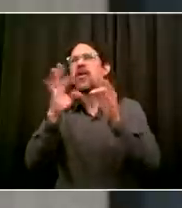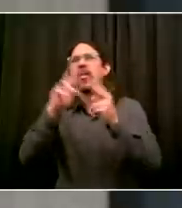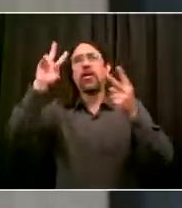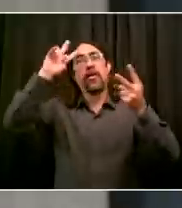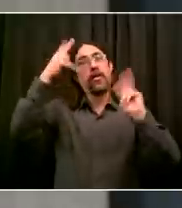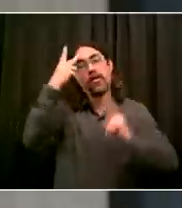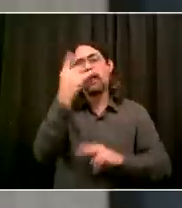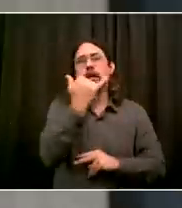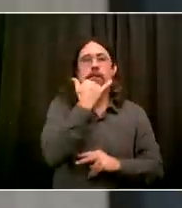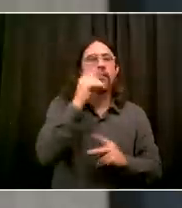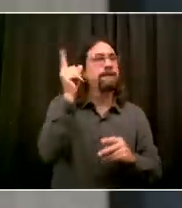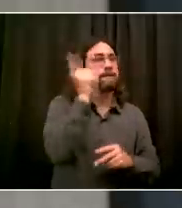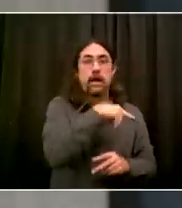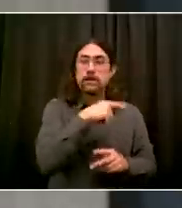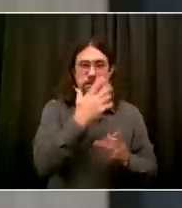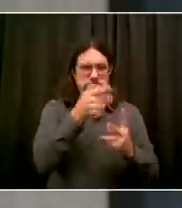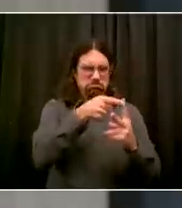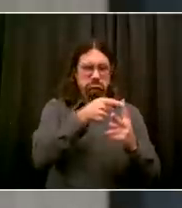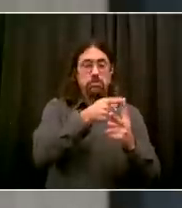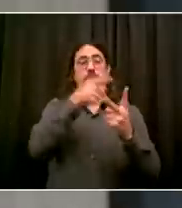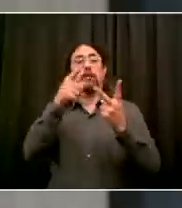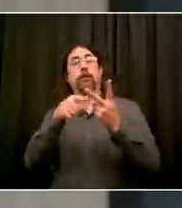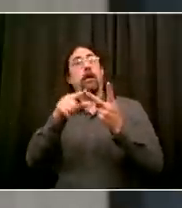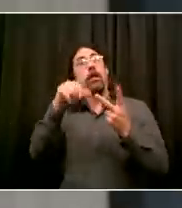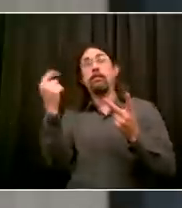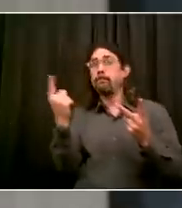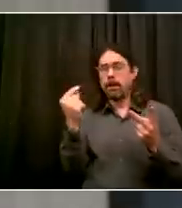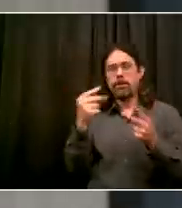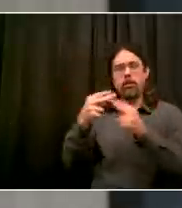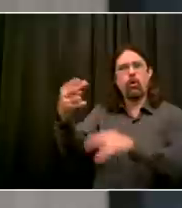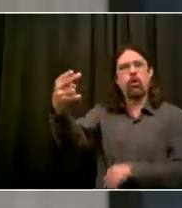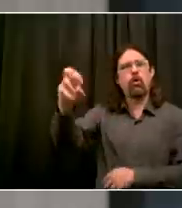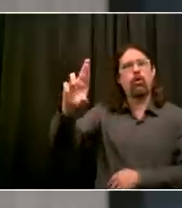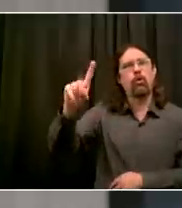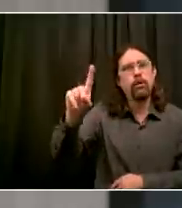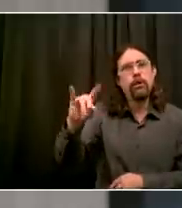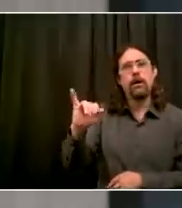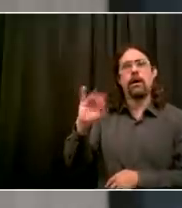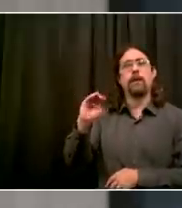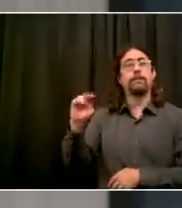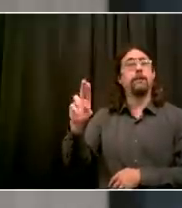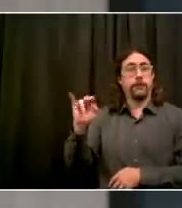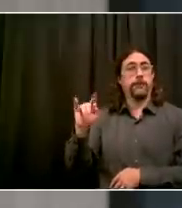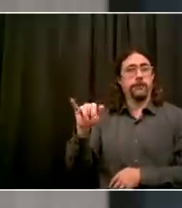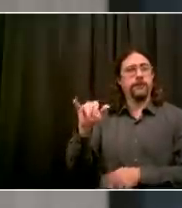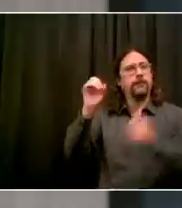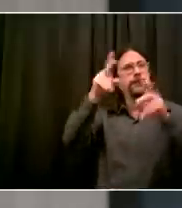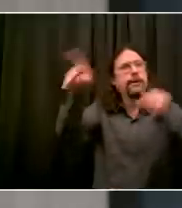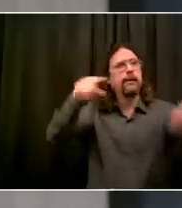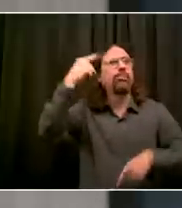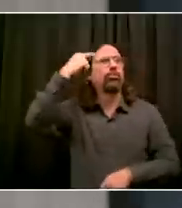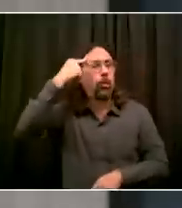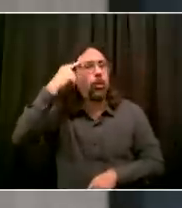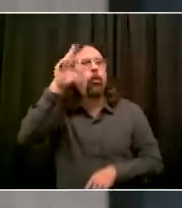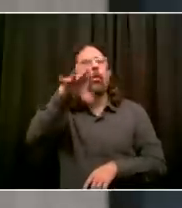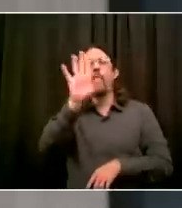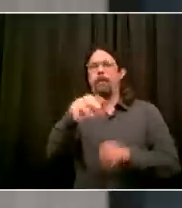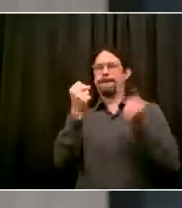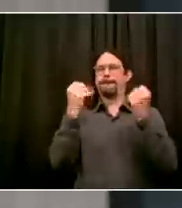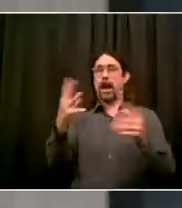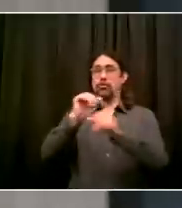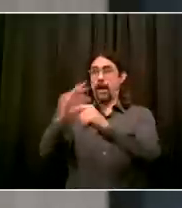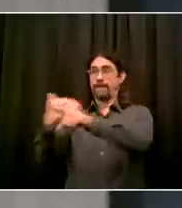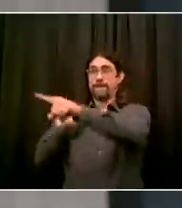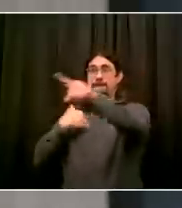a mask. And then finally I've heard that the tests are not accurate. And I think actually what that is is confusion